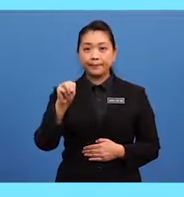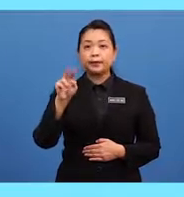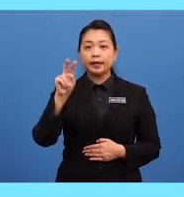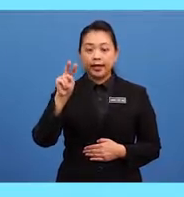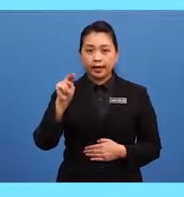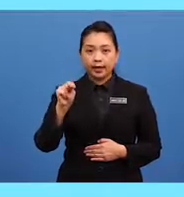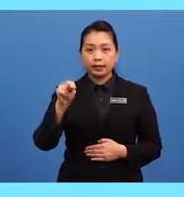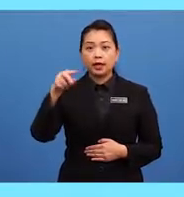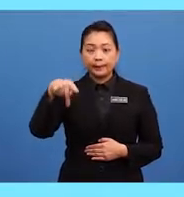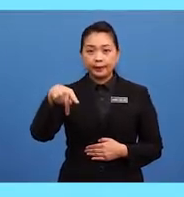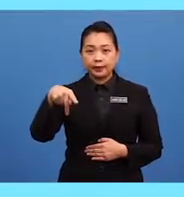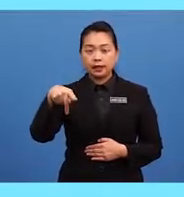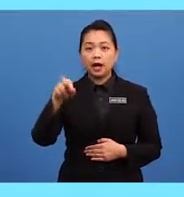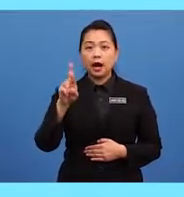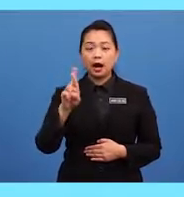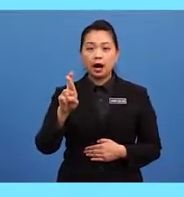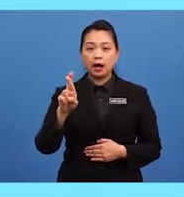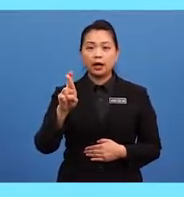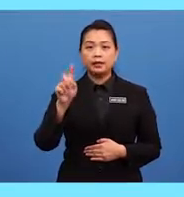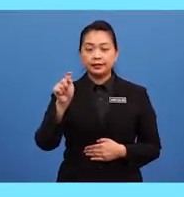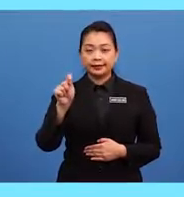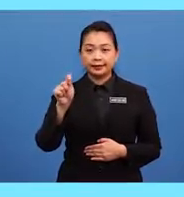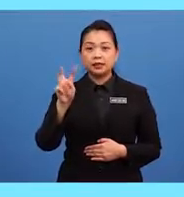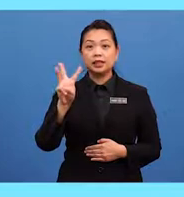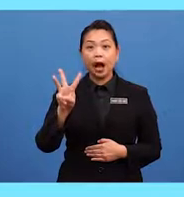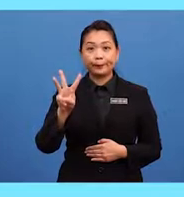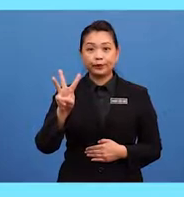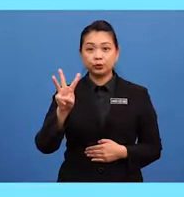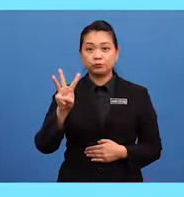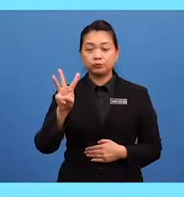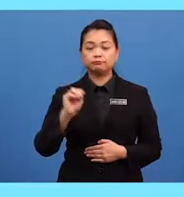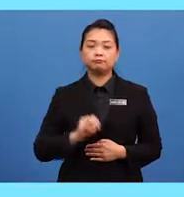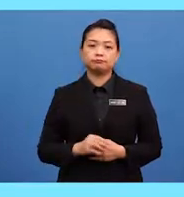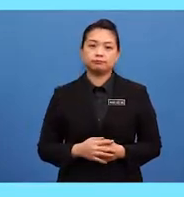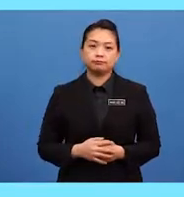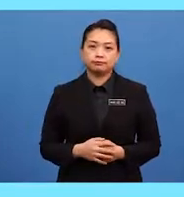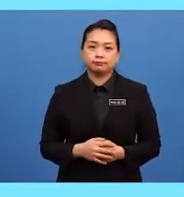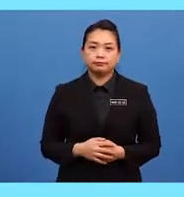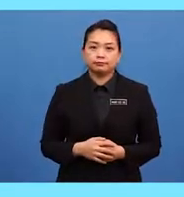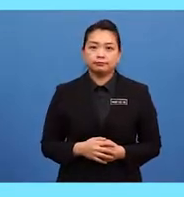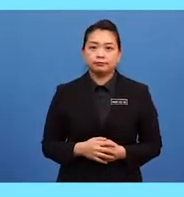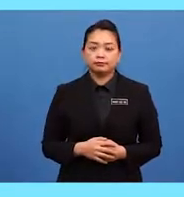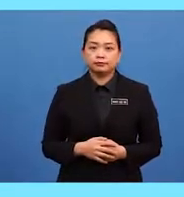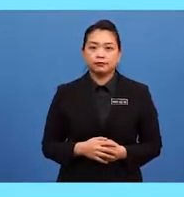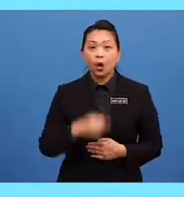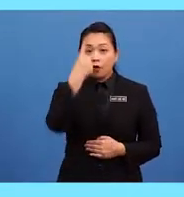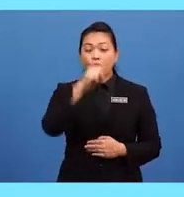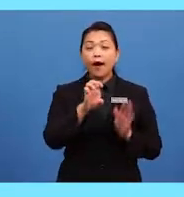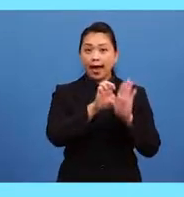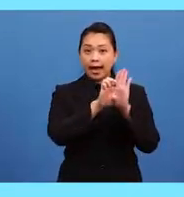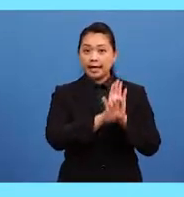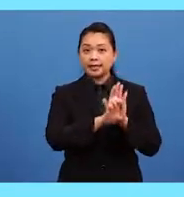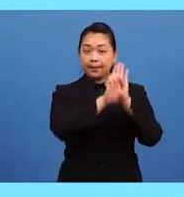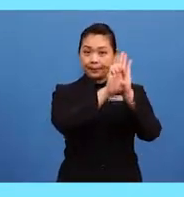M, N, P, R, T, and W. For example,